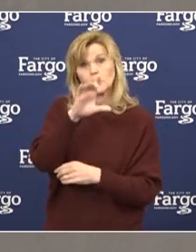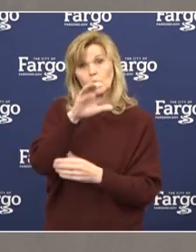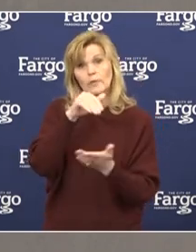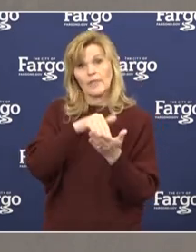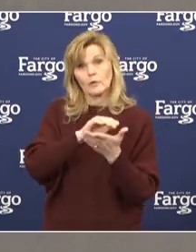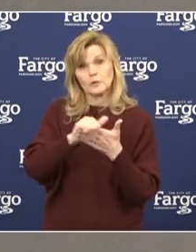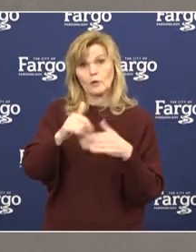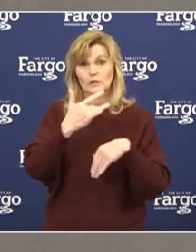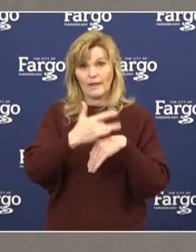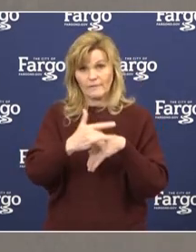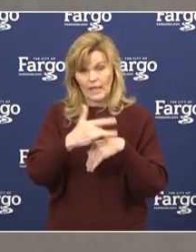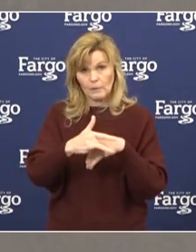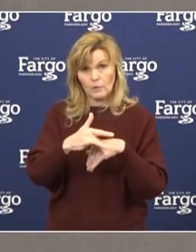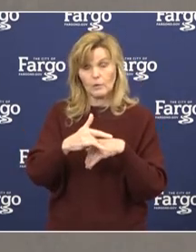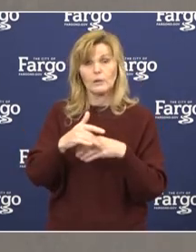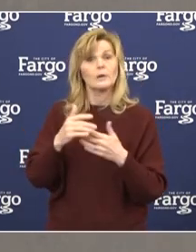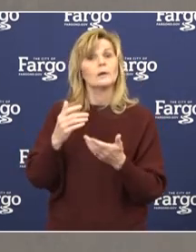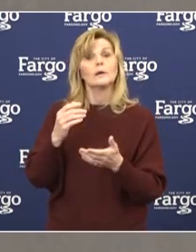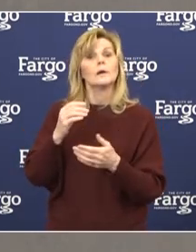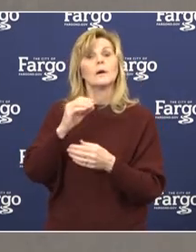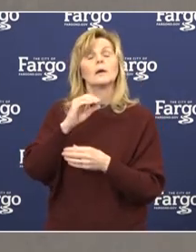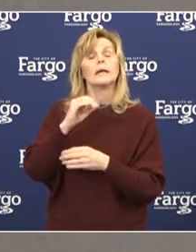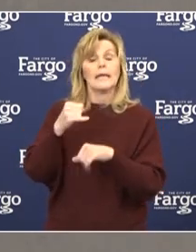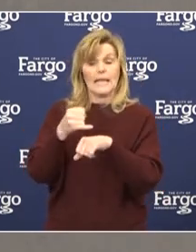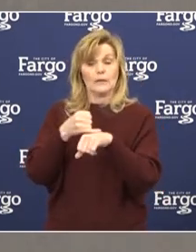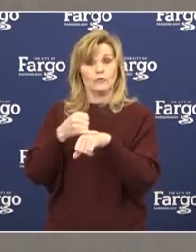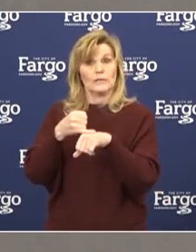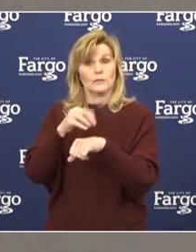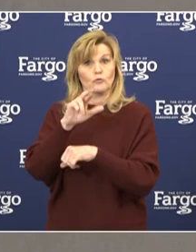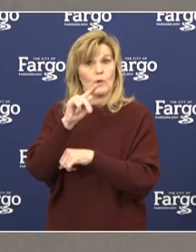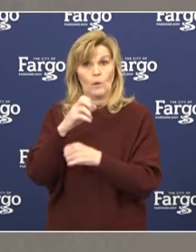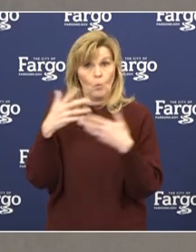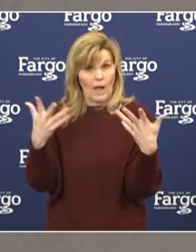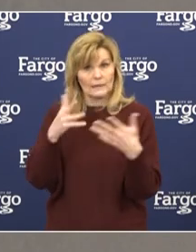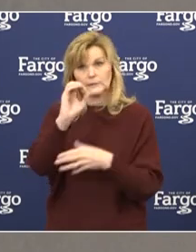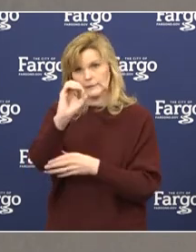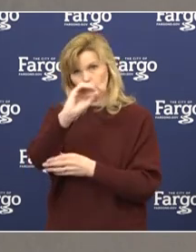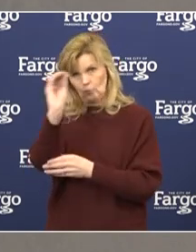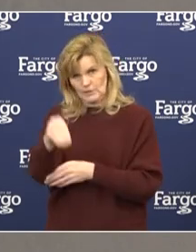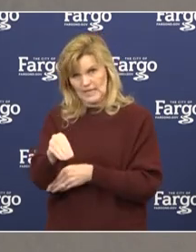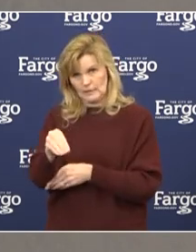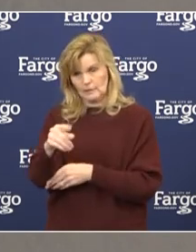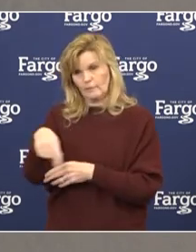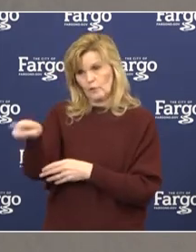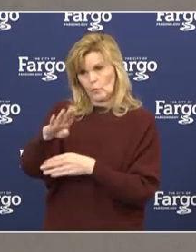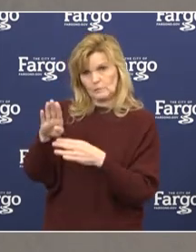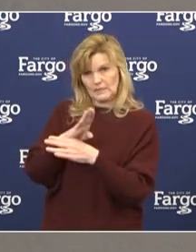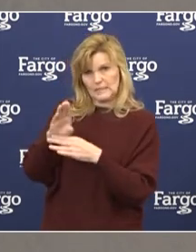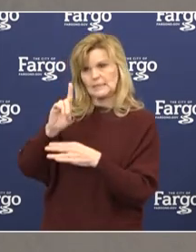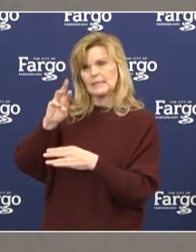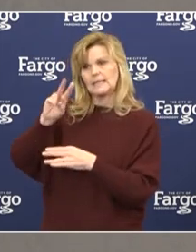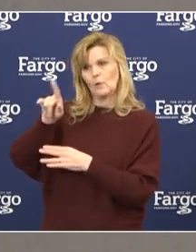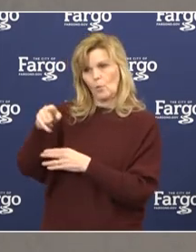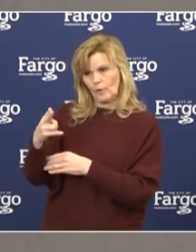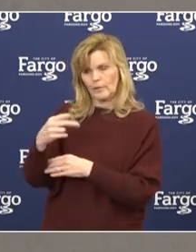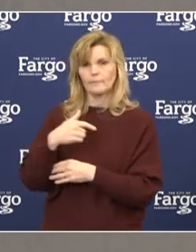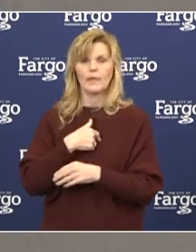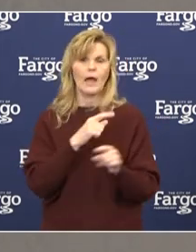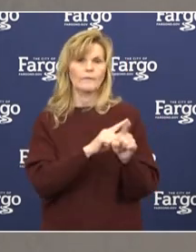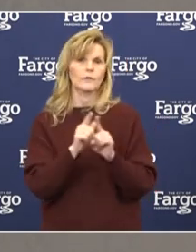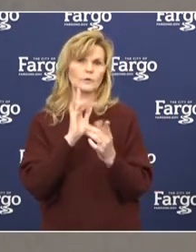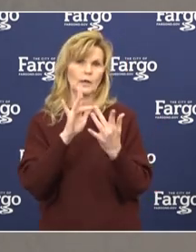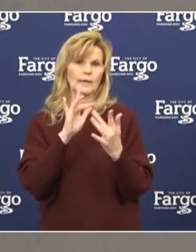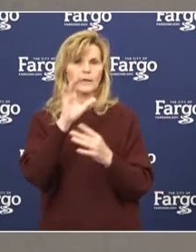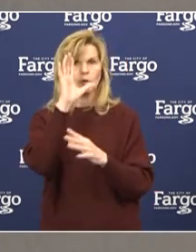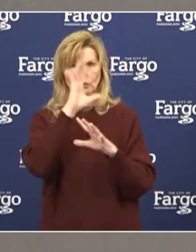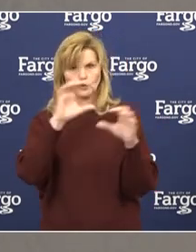available at a 0% rate interest. Also, I've reached out to Superintendent